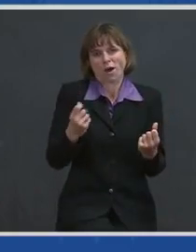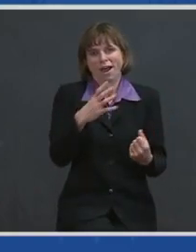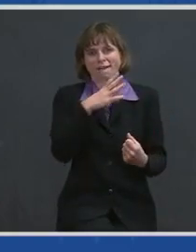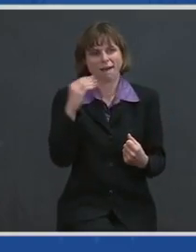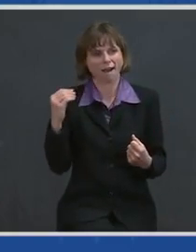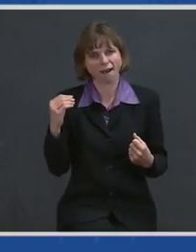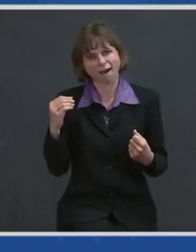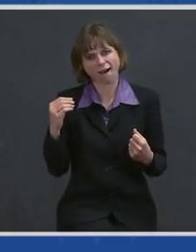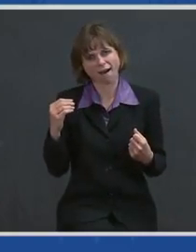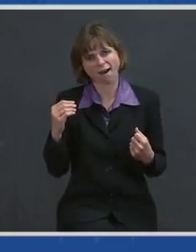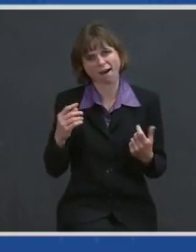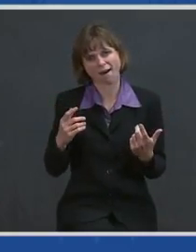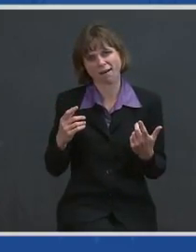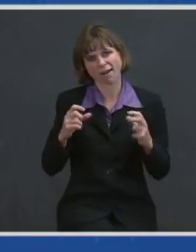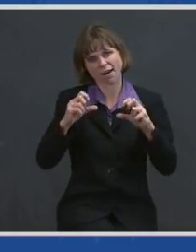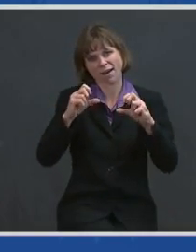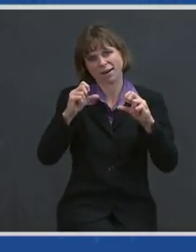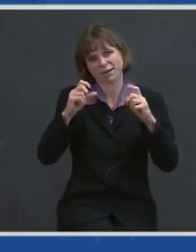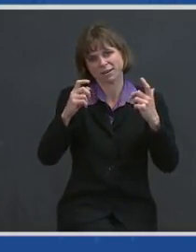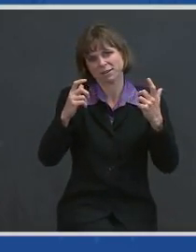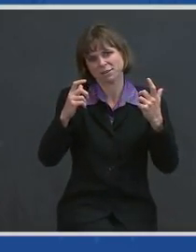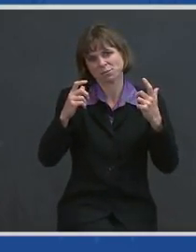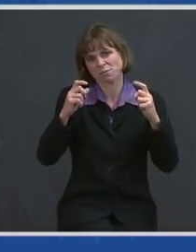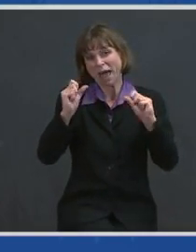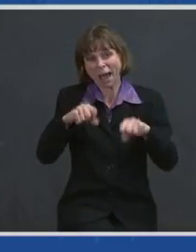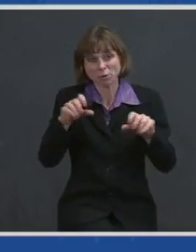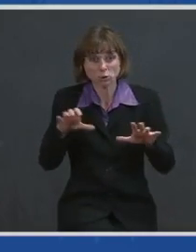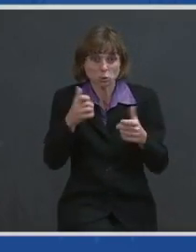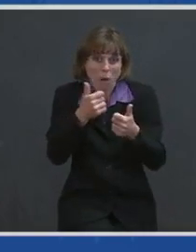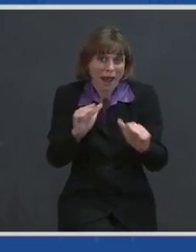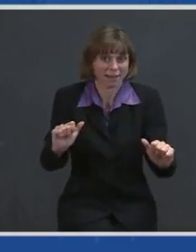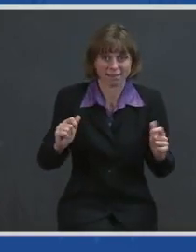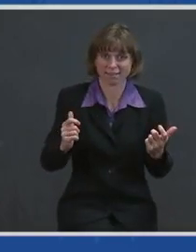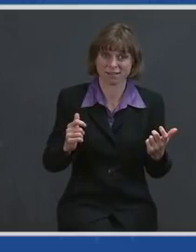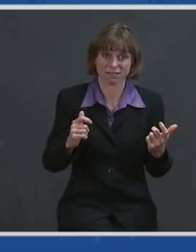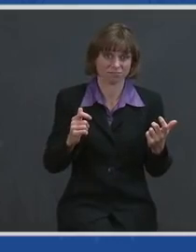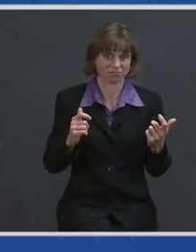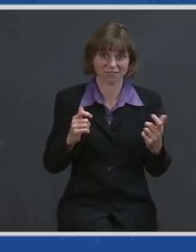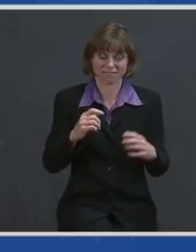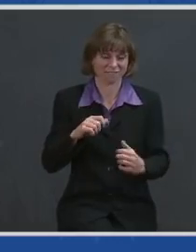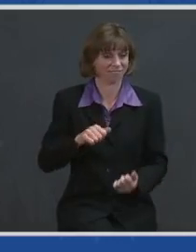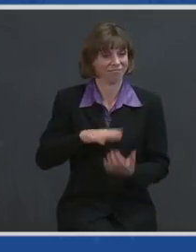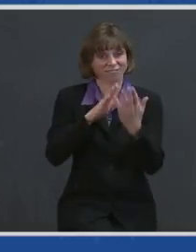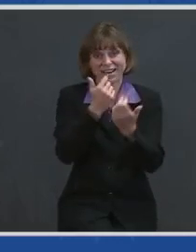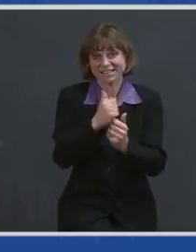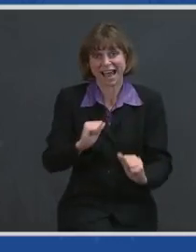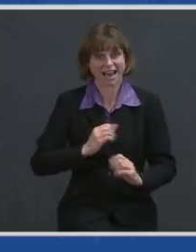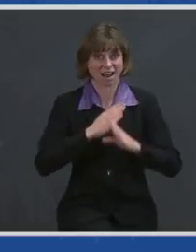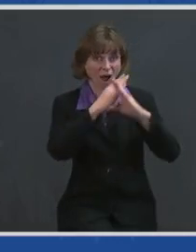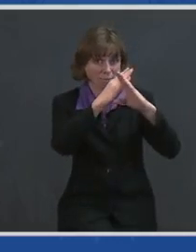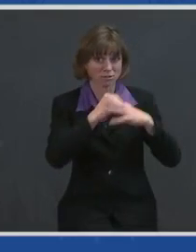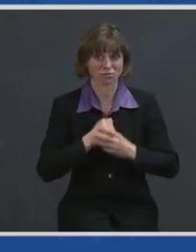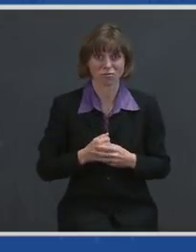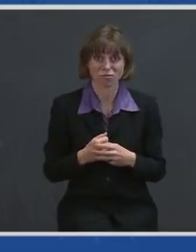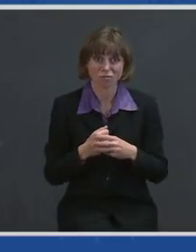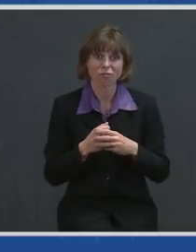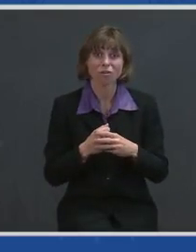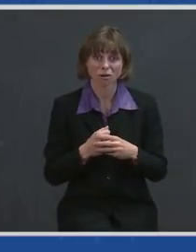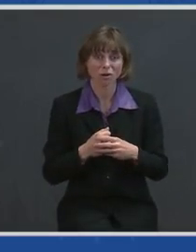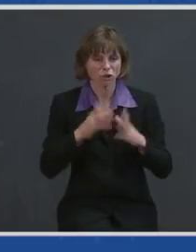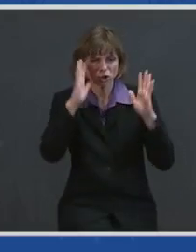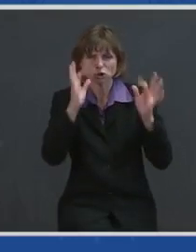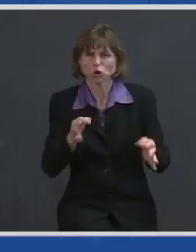able to do anything by any obstacle. Determined to open wide the doors of